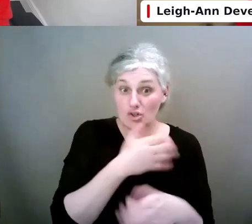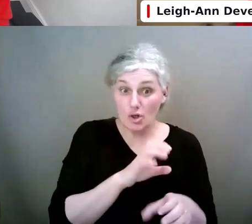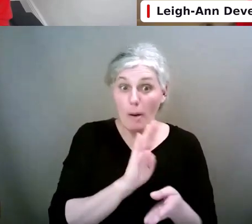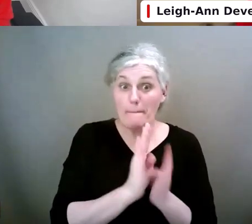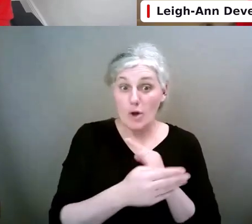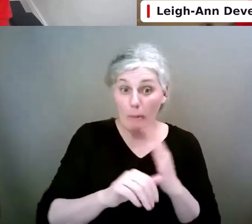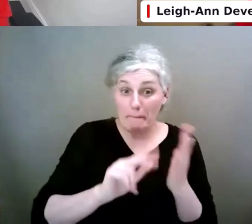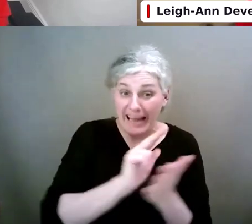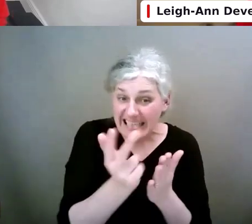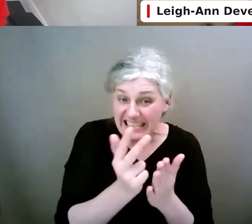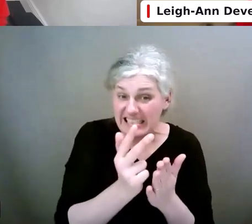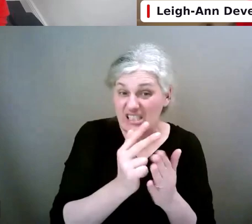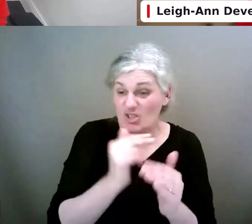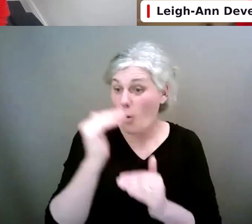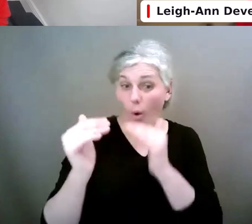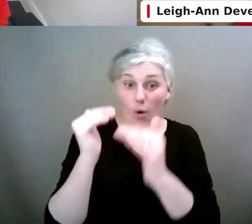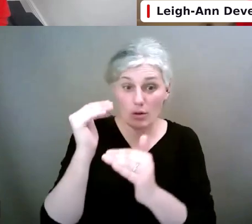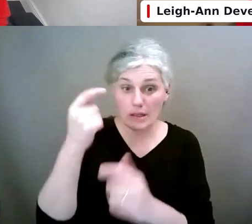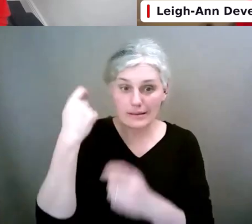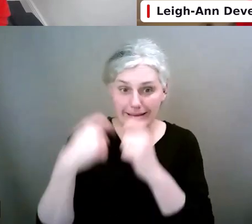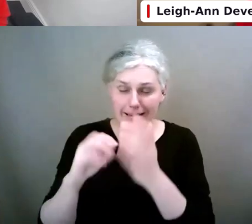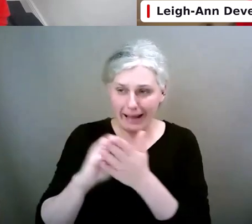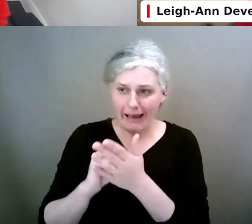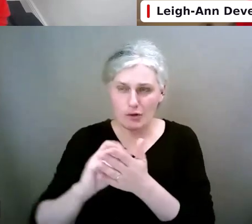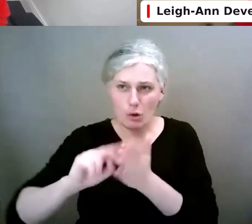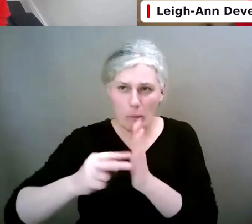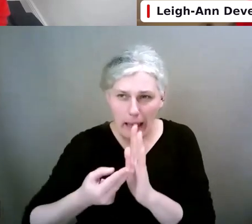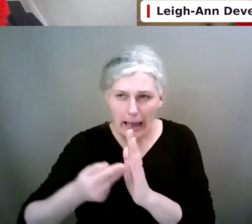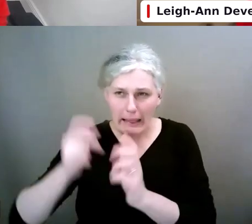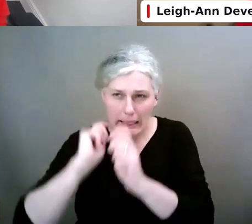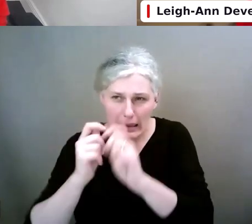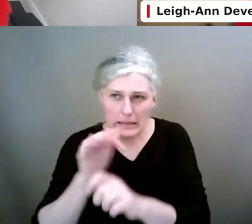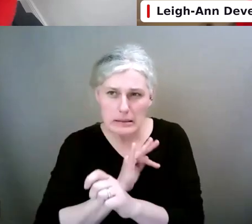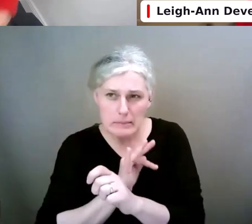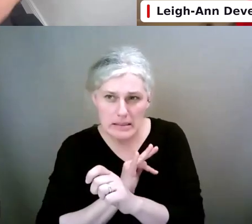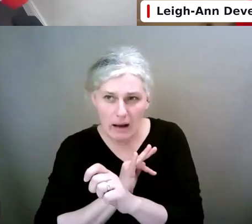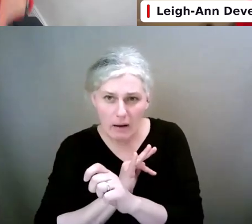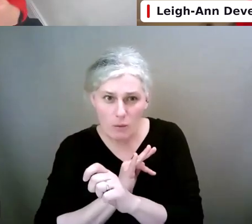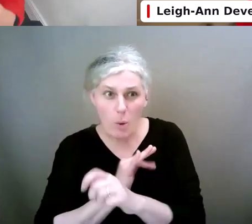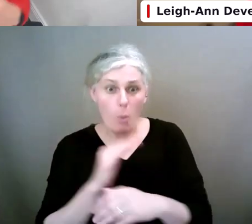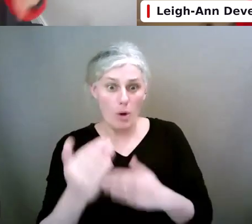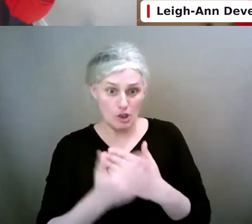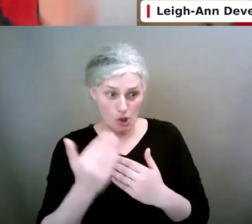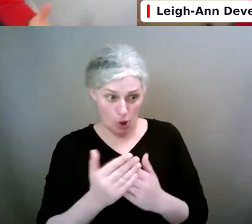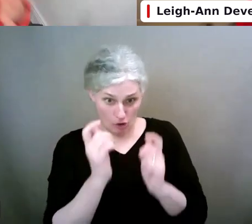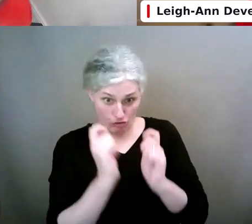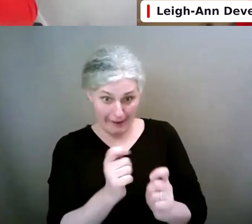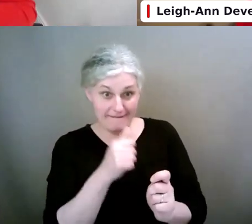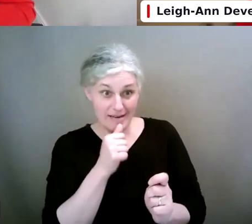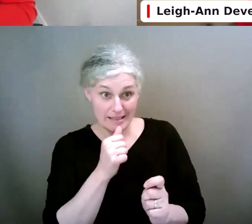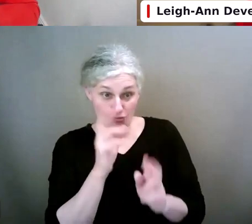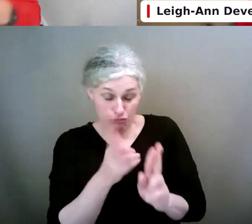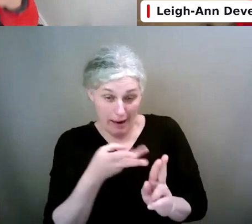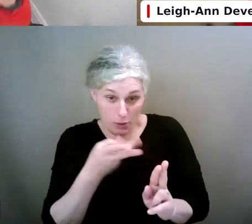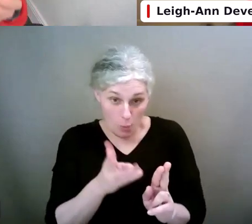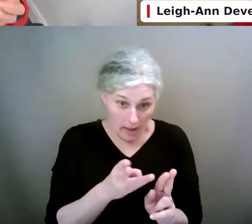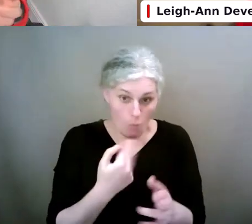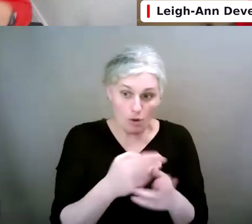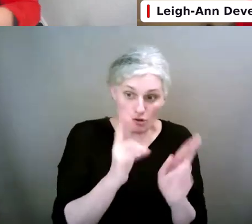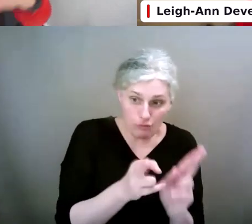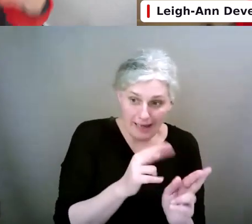and get older and have to figure it out for themselves. So get their young, get them young, get them trained, appropriate and appropriate.